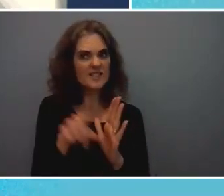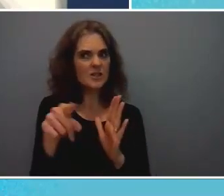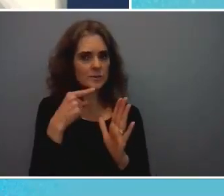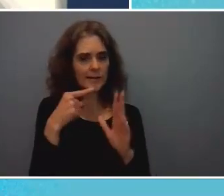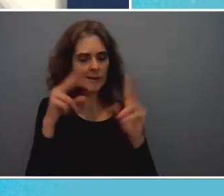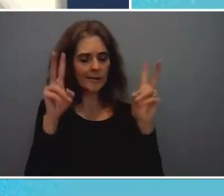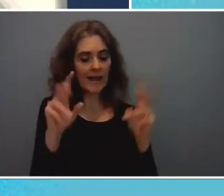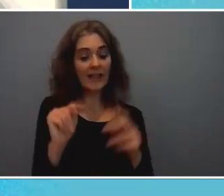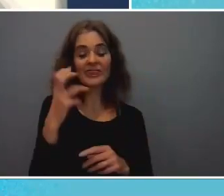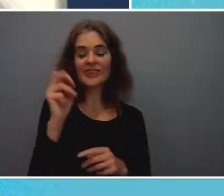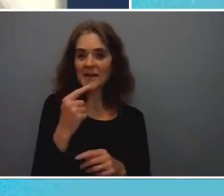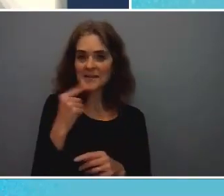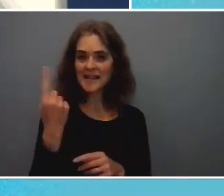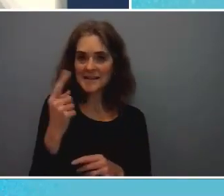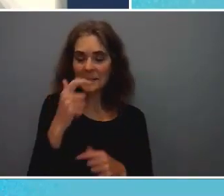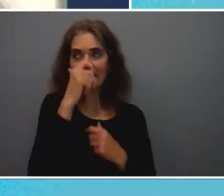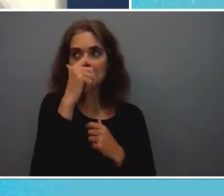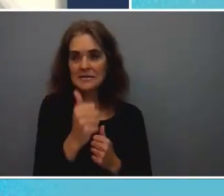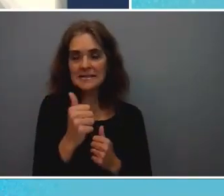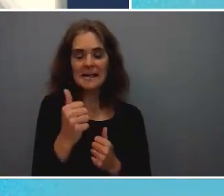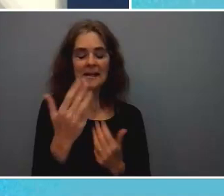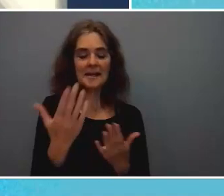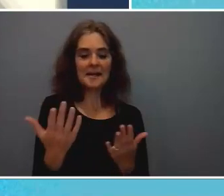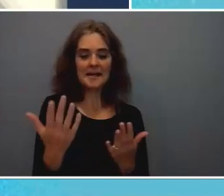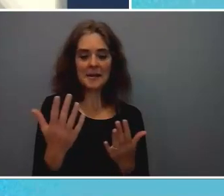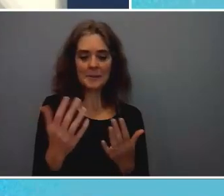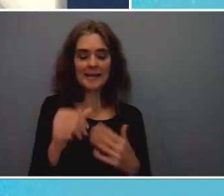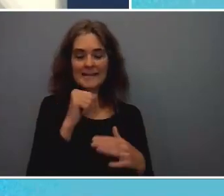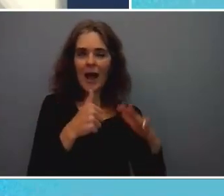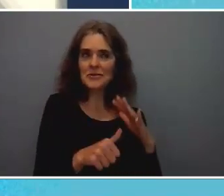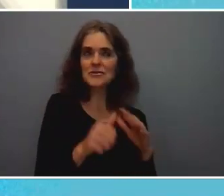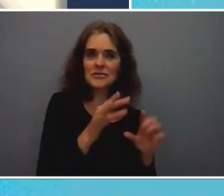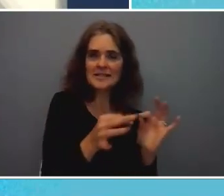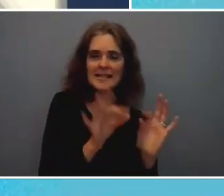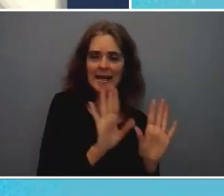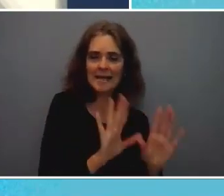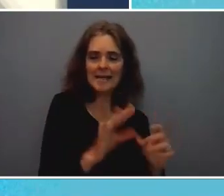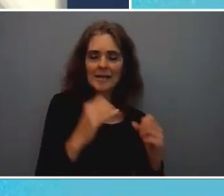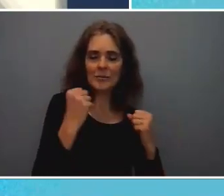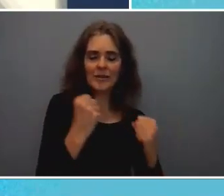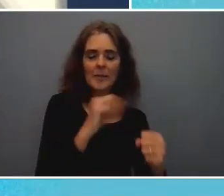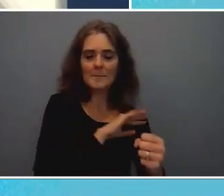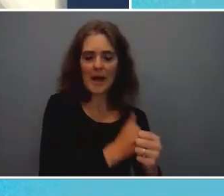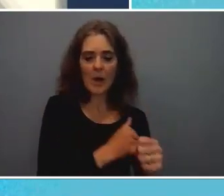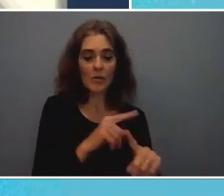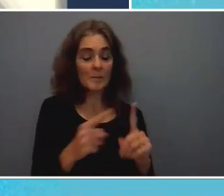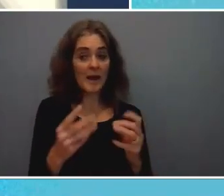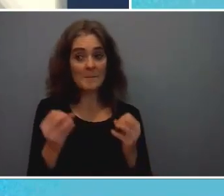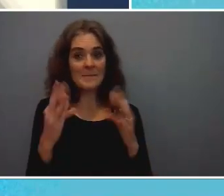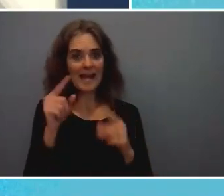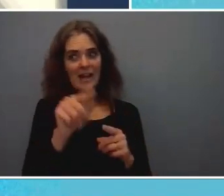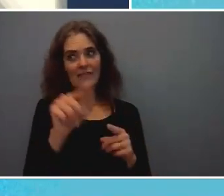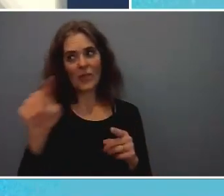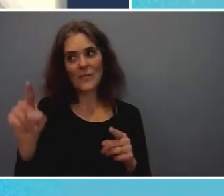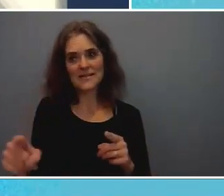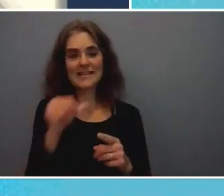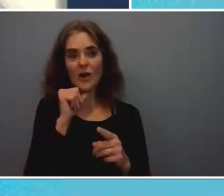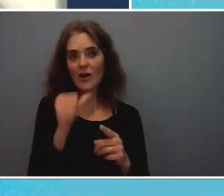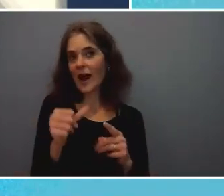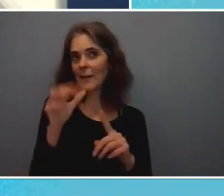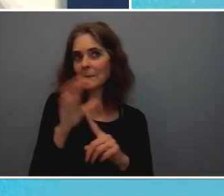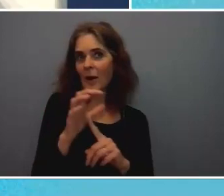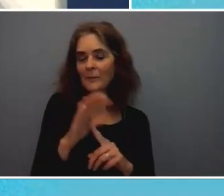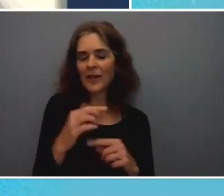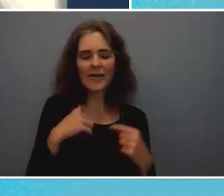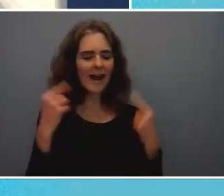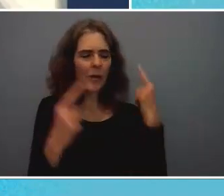said something which was very interesting understated but very interesting you said but a lot of those things aren't popular um and i wonder if you can